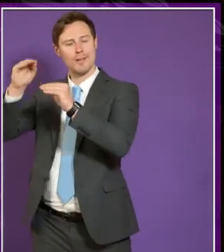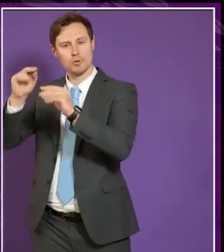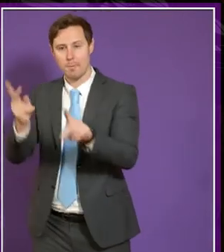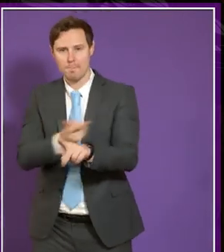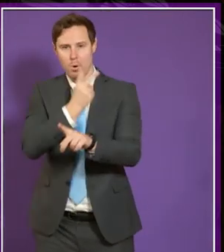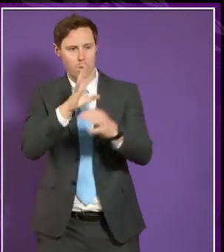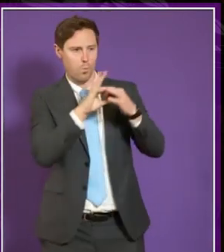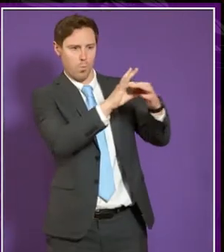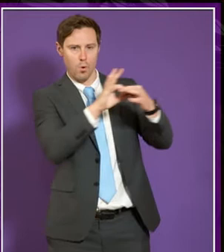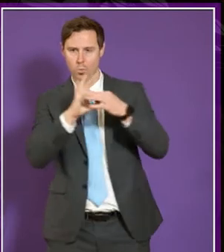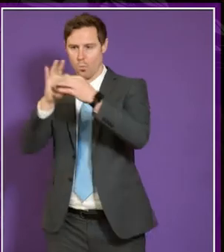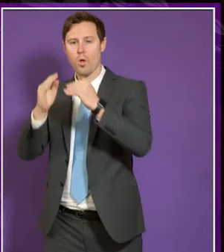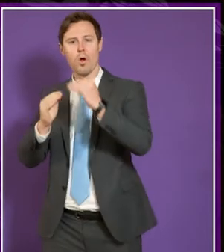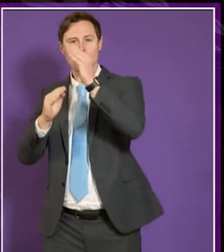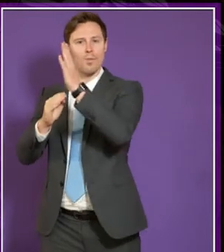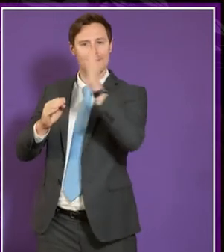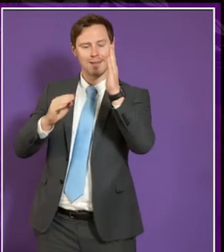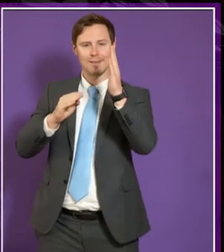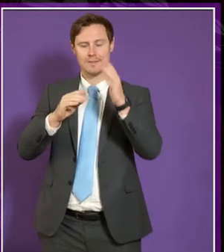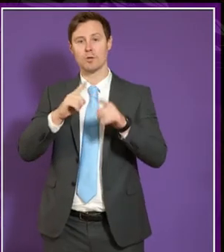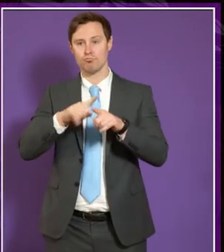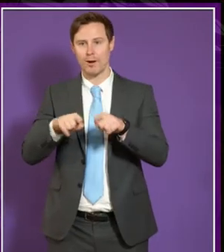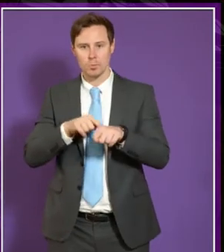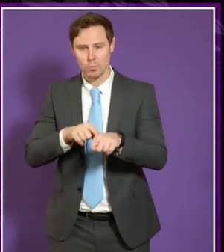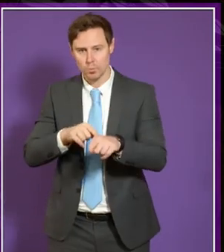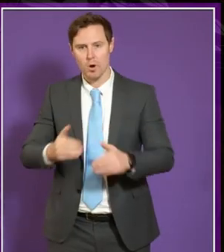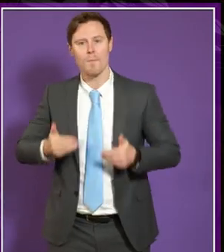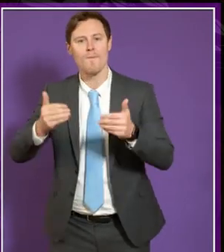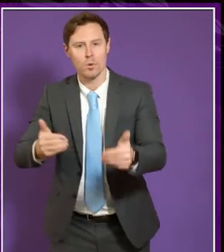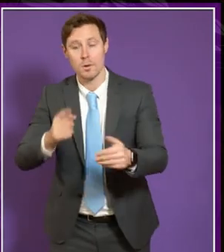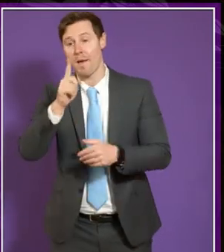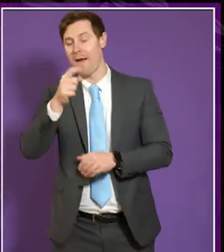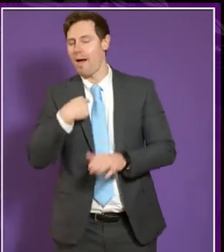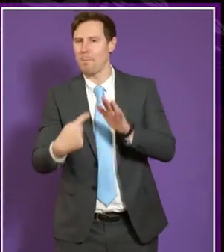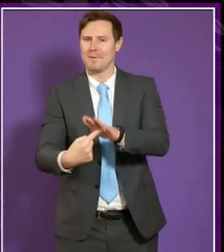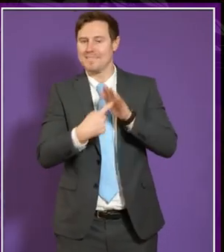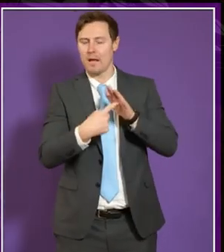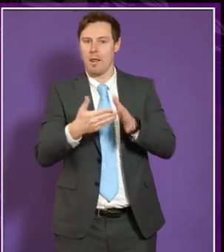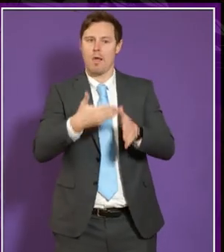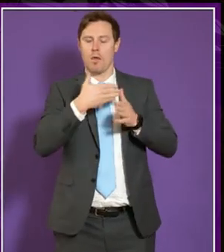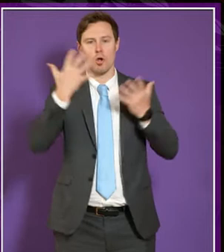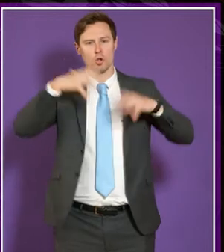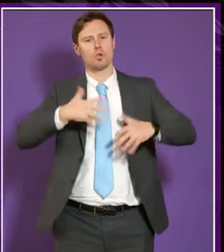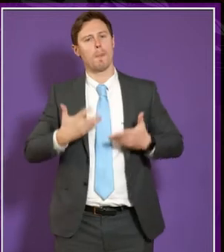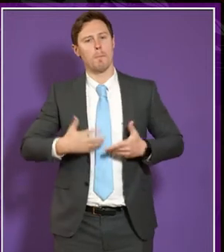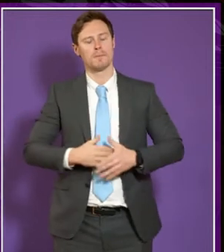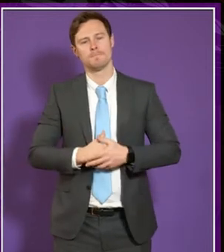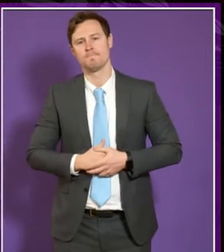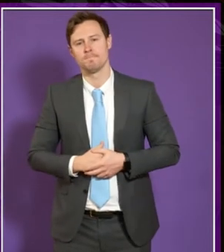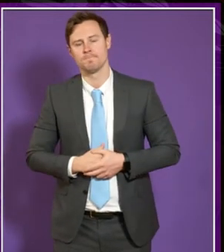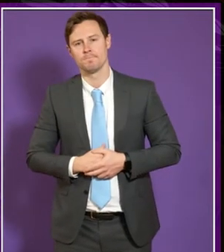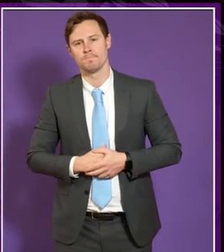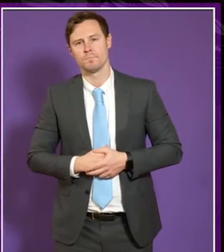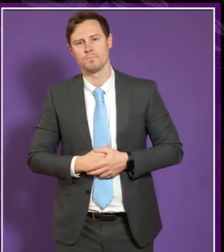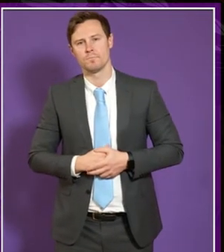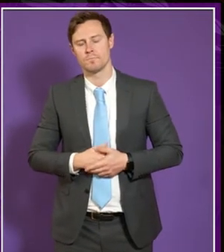in the northeast of scotland to help kind of take that forward as well but but that's one of our particular concerns we have a